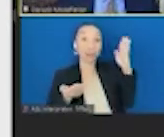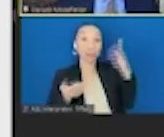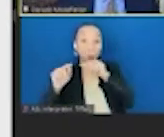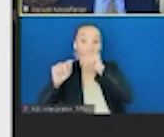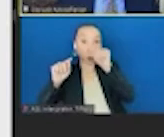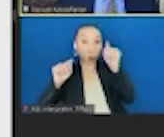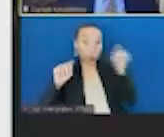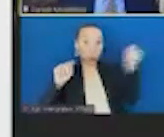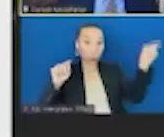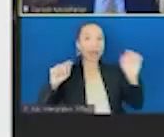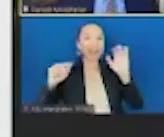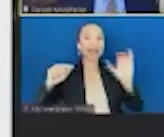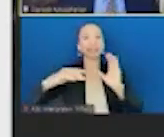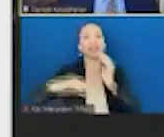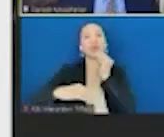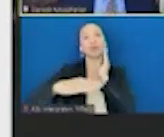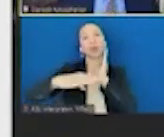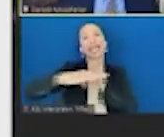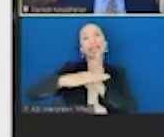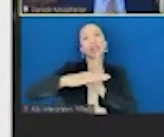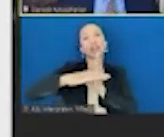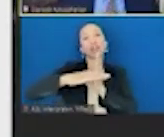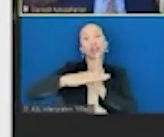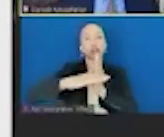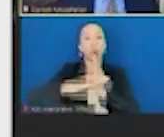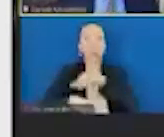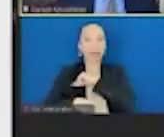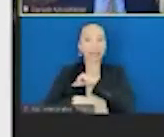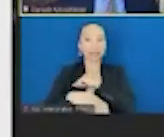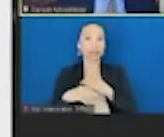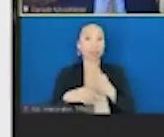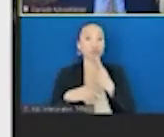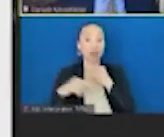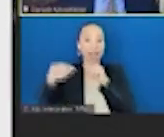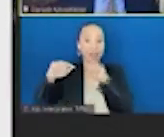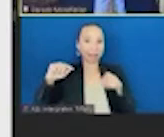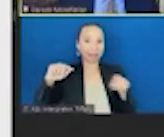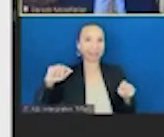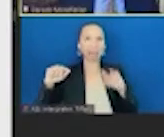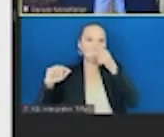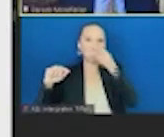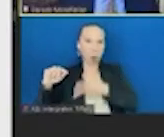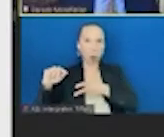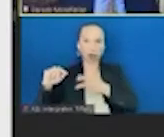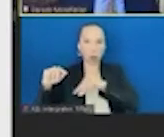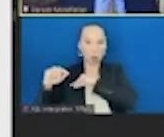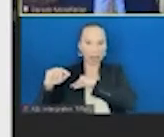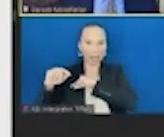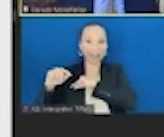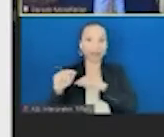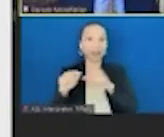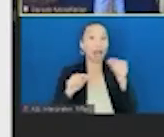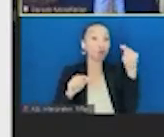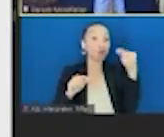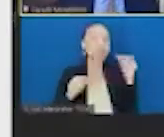that are of intermediate diet quality, red is the proportion of meals that are of poor diet quality, and green, very low, is the proportion of meals that are of